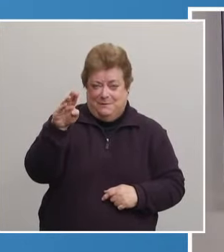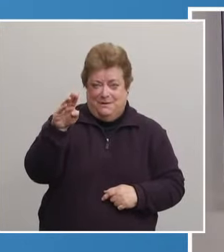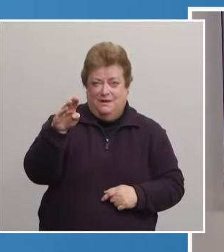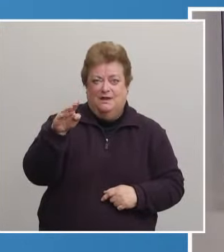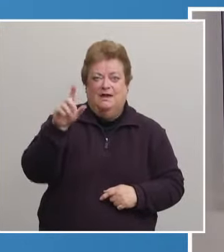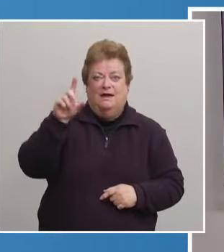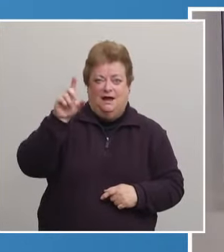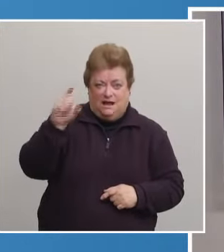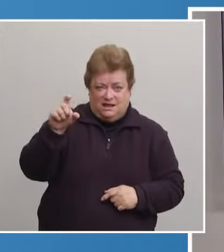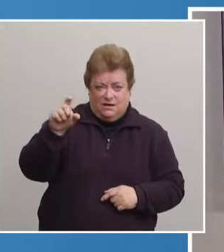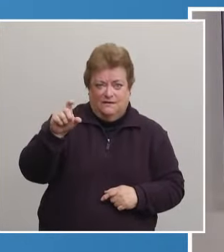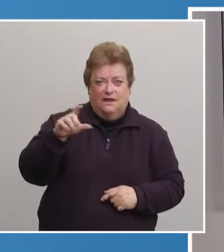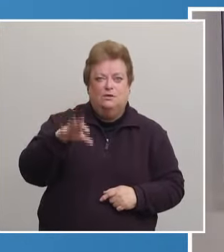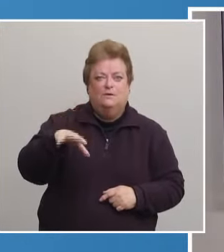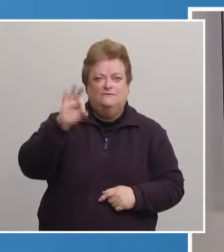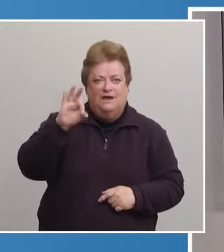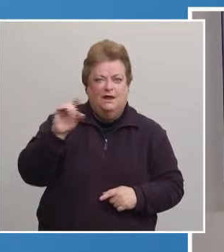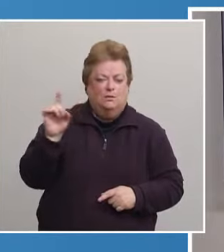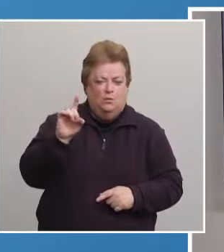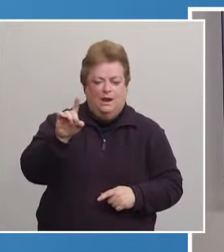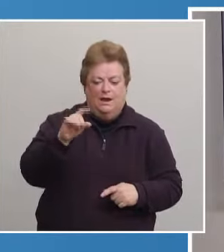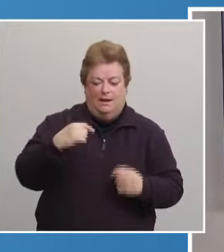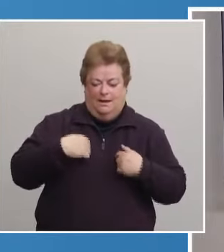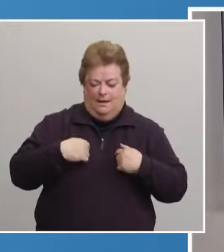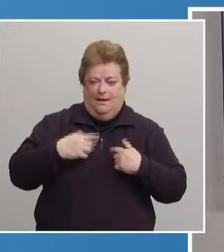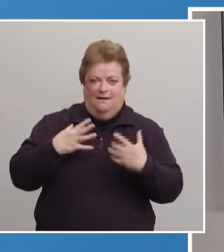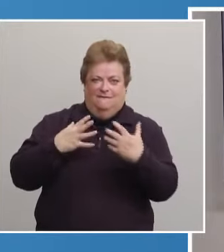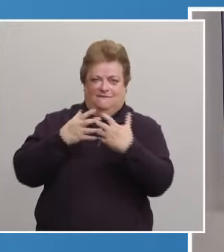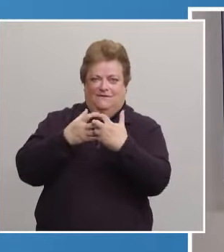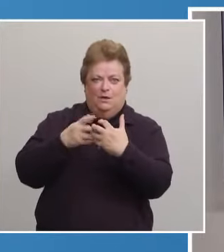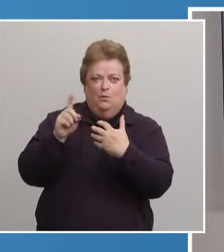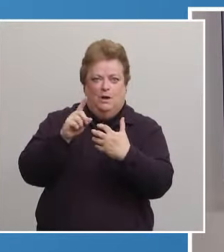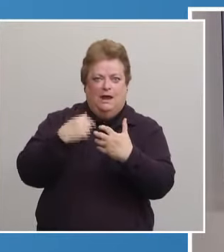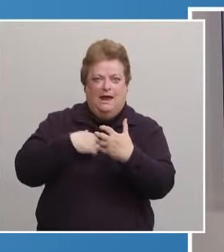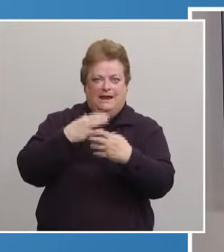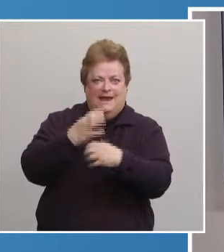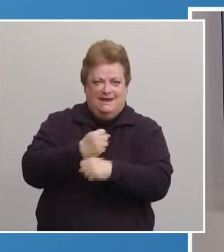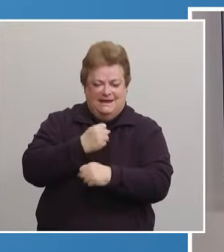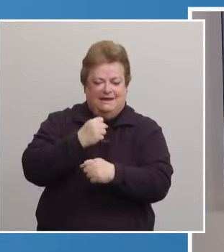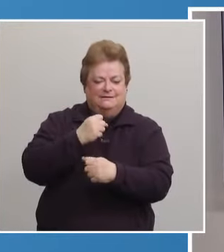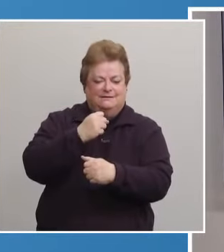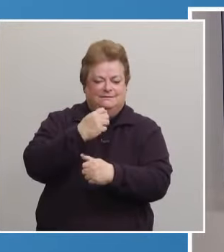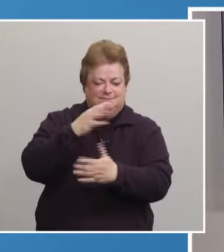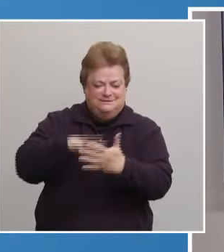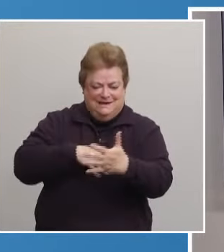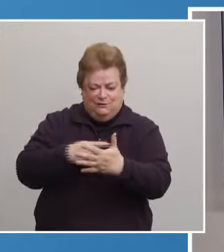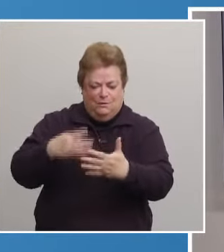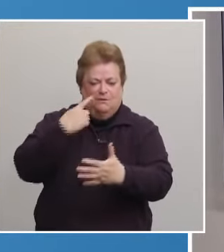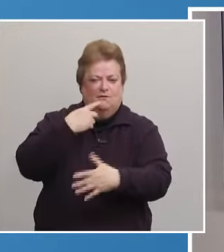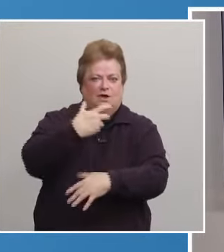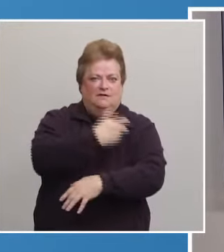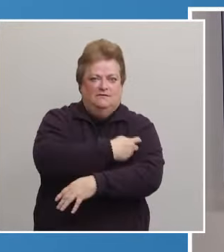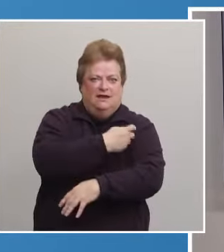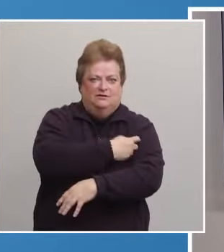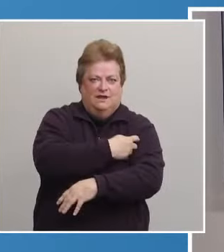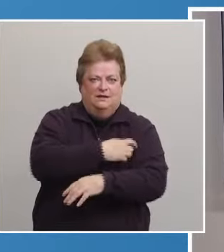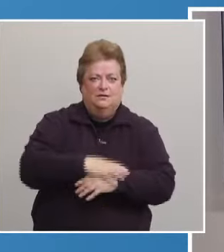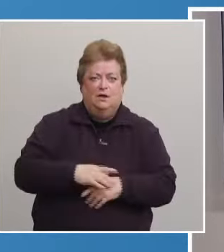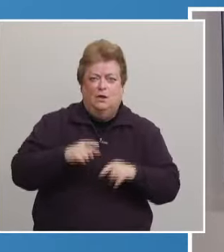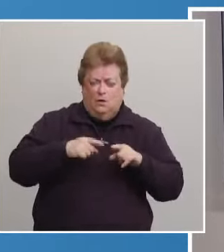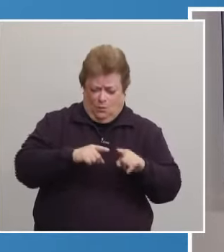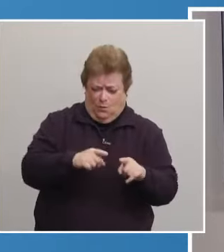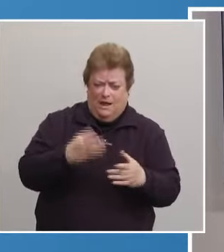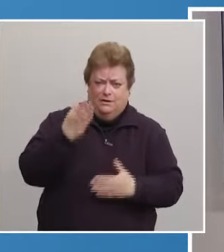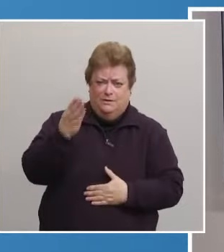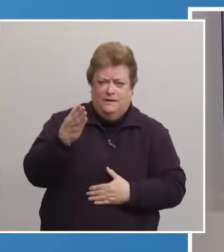And that's how you find out more about where you fit into the prioritized vaccination schedule as it stands today. And while you're there,